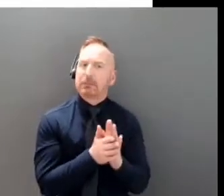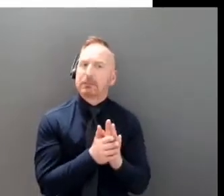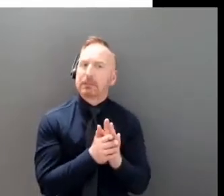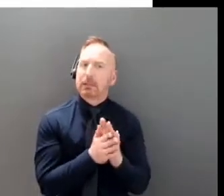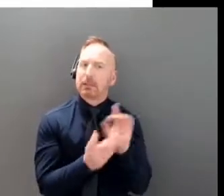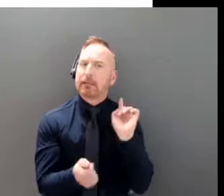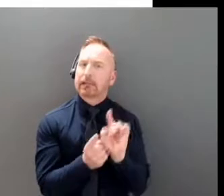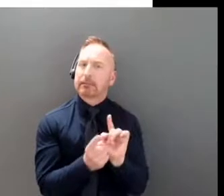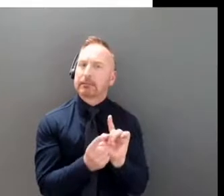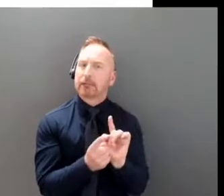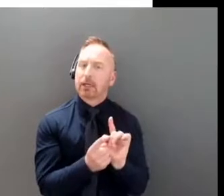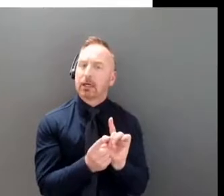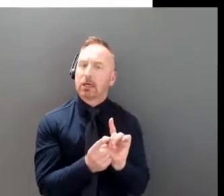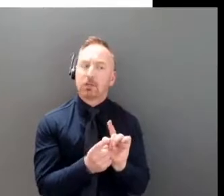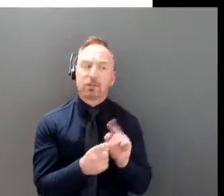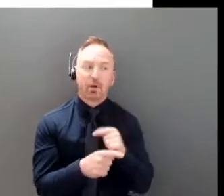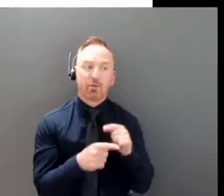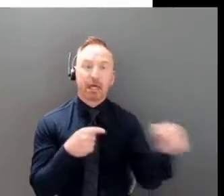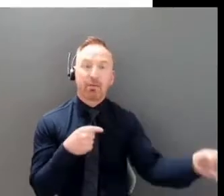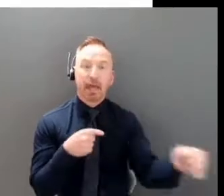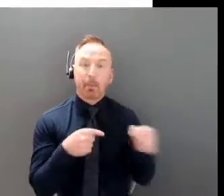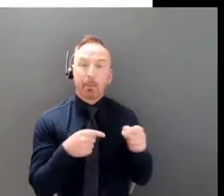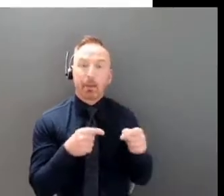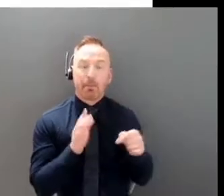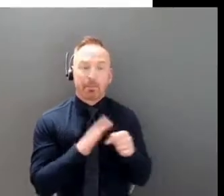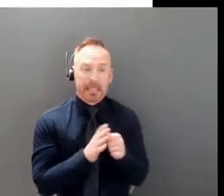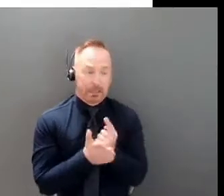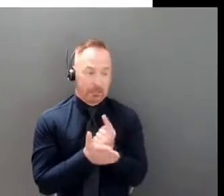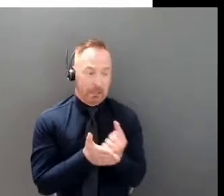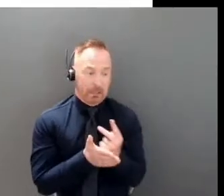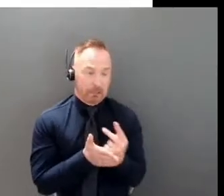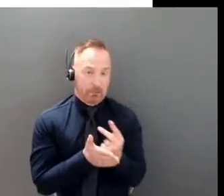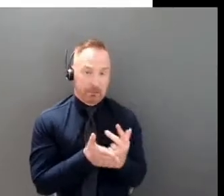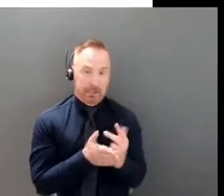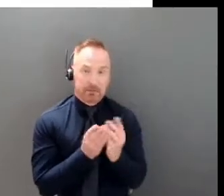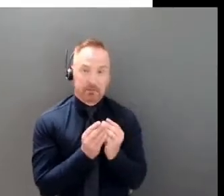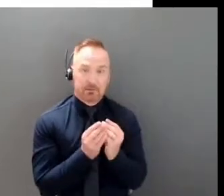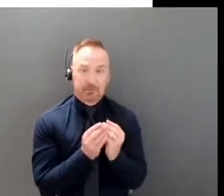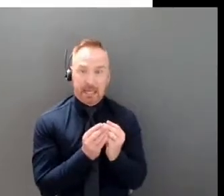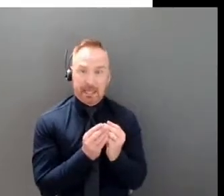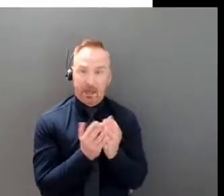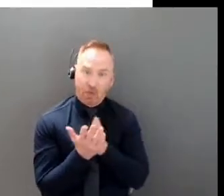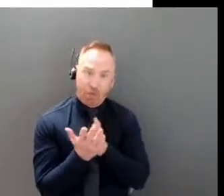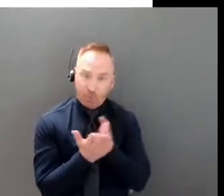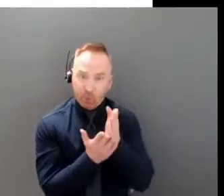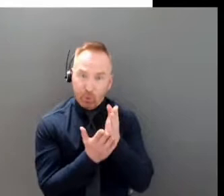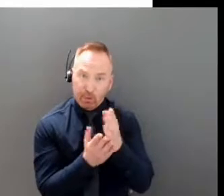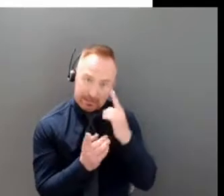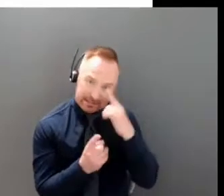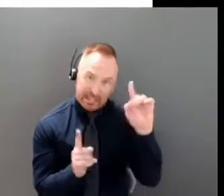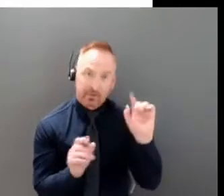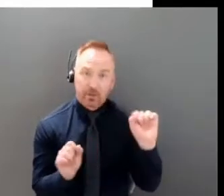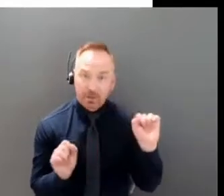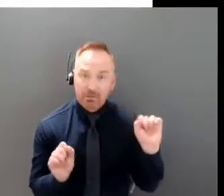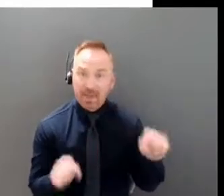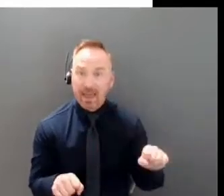this in a matter of a few weeks and we should have an impact that would be